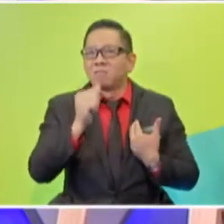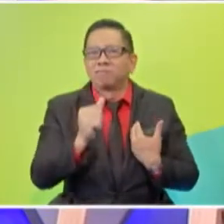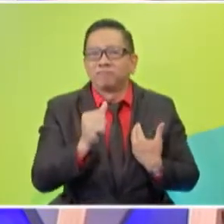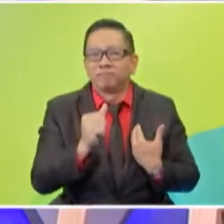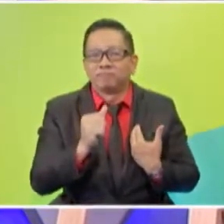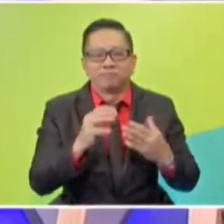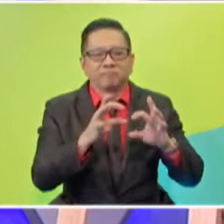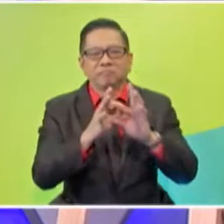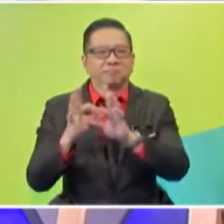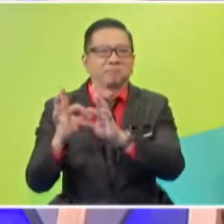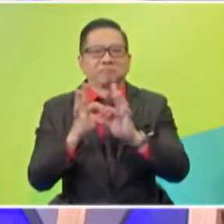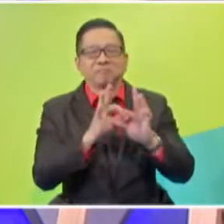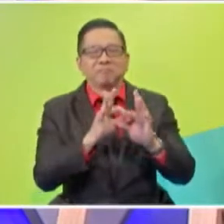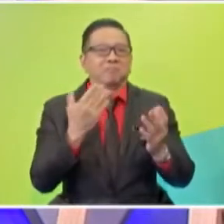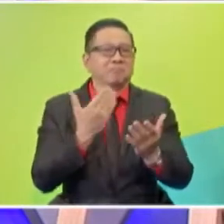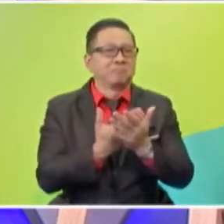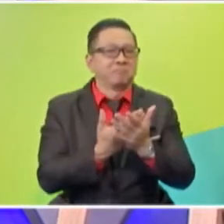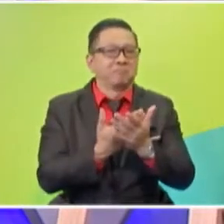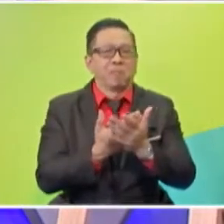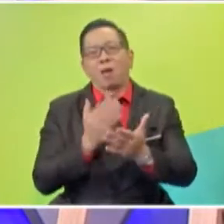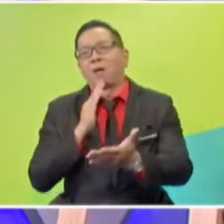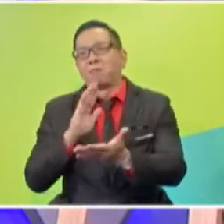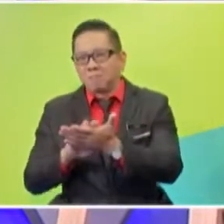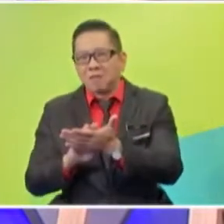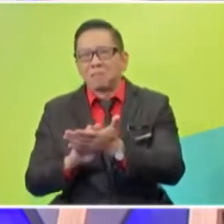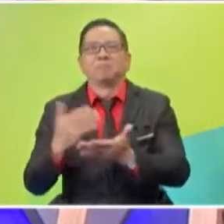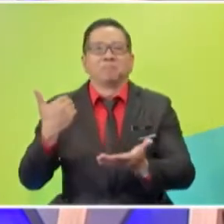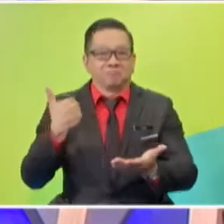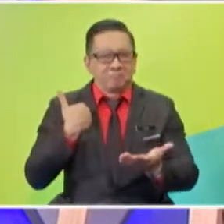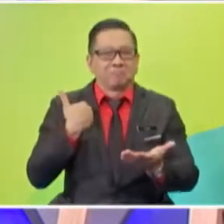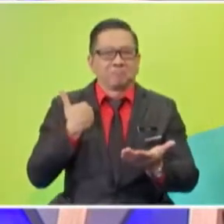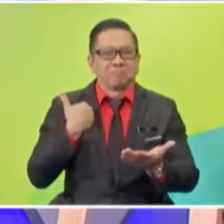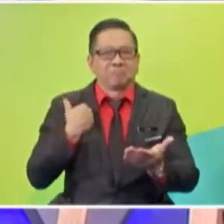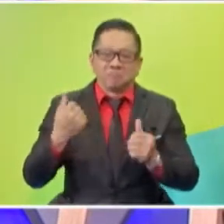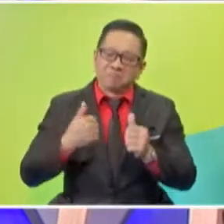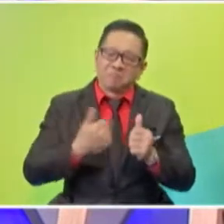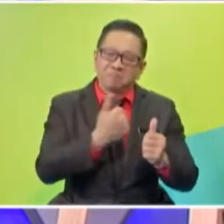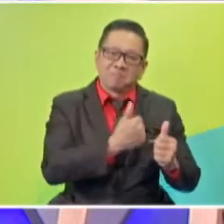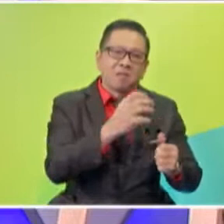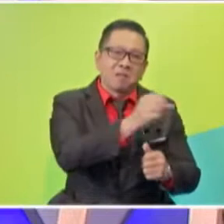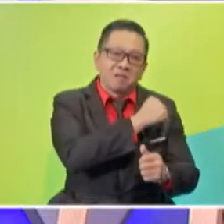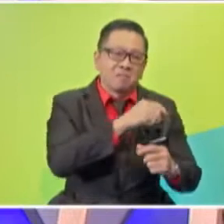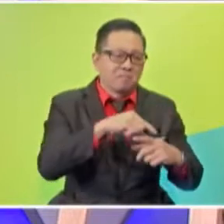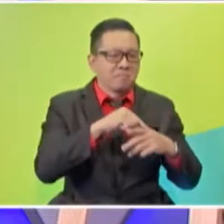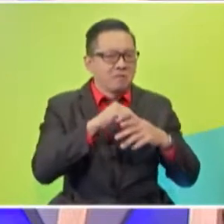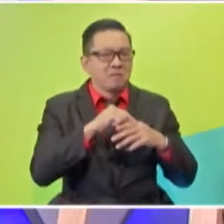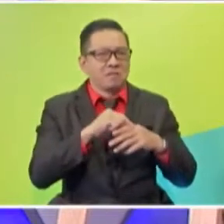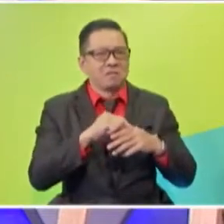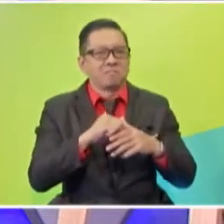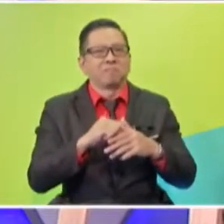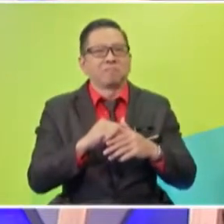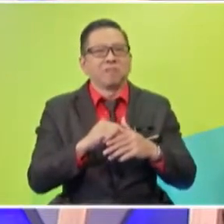with the good thing. They also do something like we are chasing, they want to get the meat or food by chasing other animals.